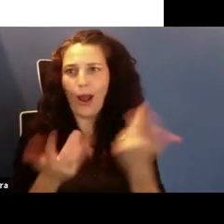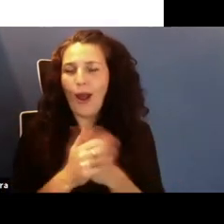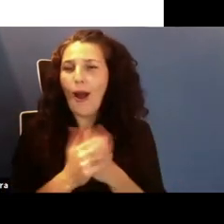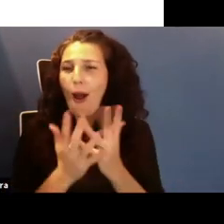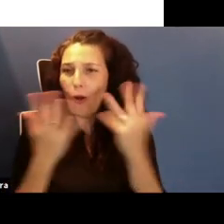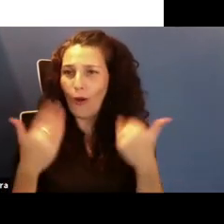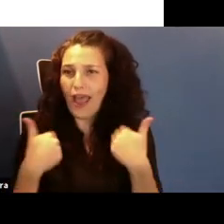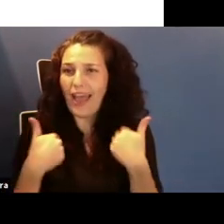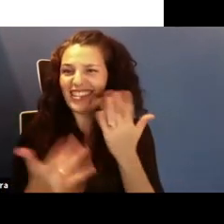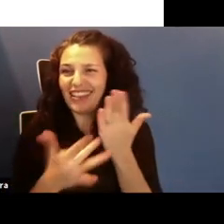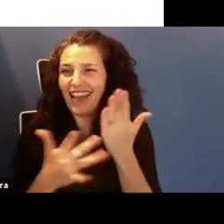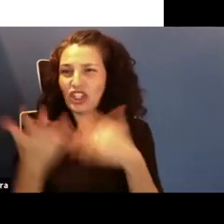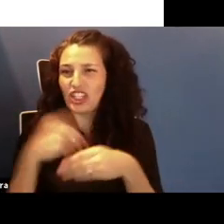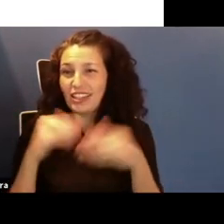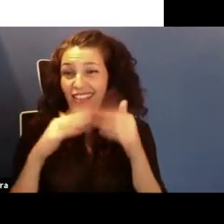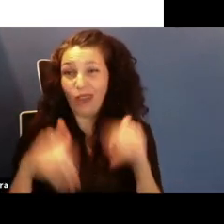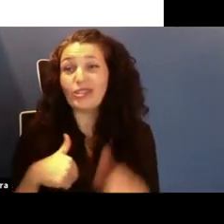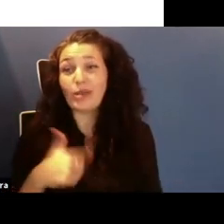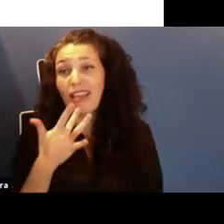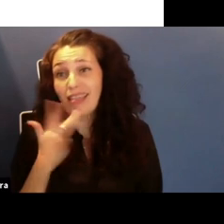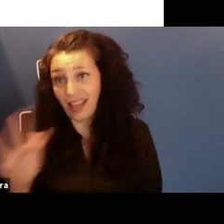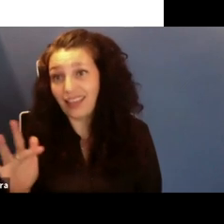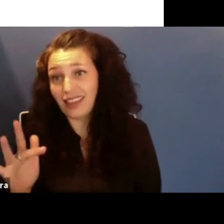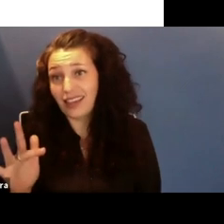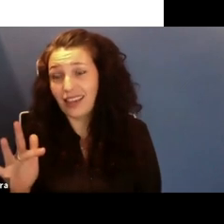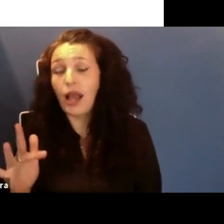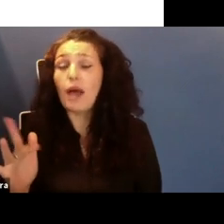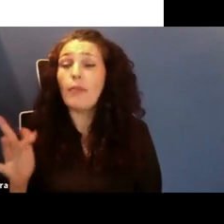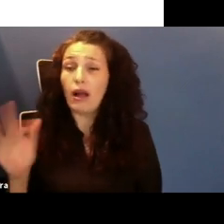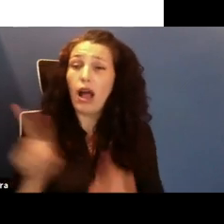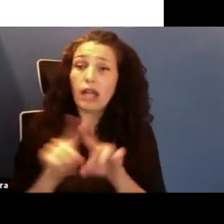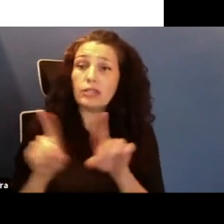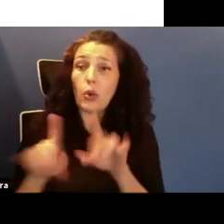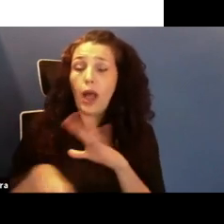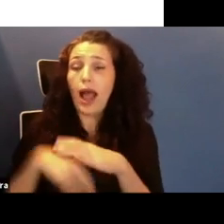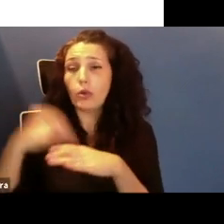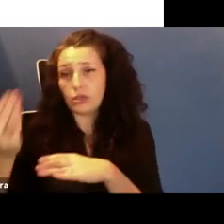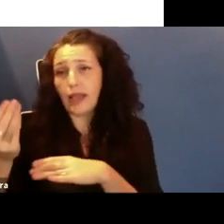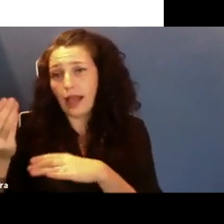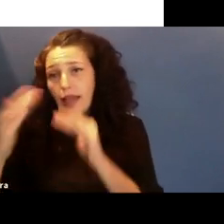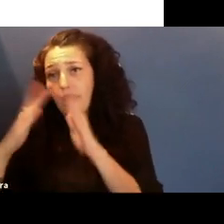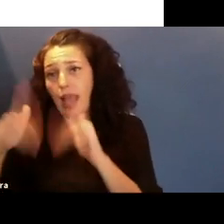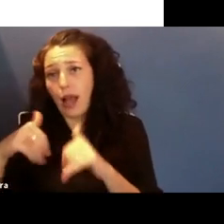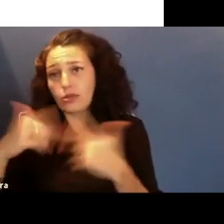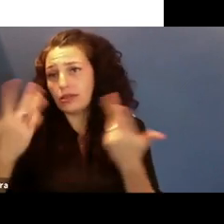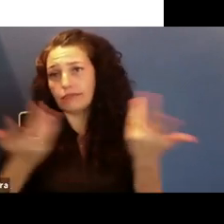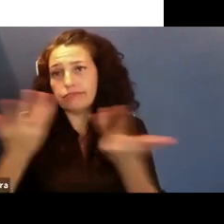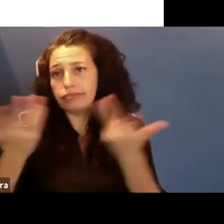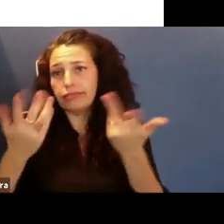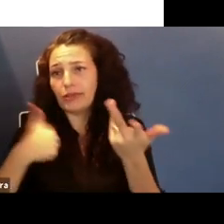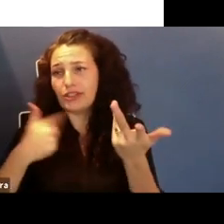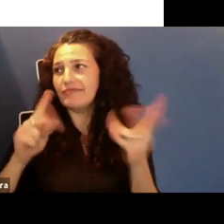that, but even outside of technology and having it in my home, I just am inspired by my parents. They worked